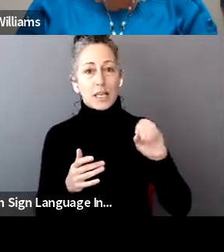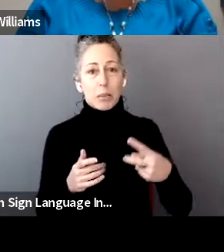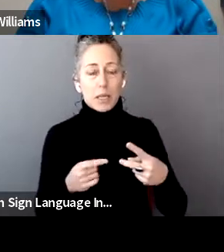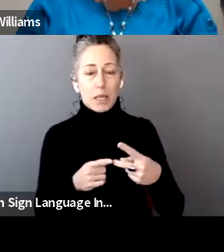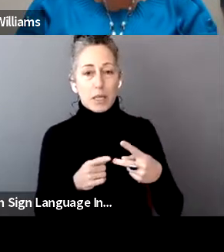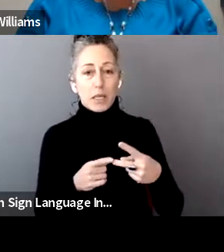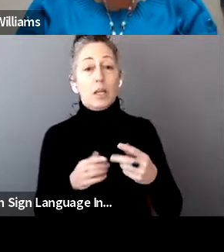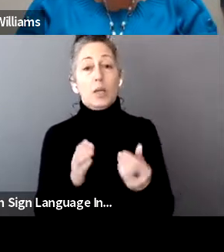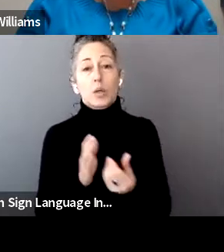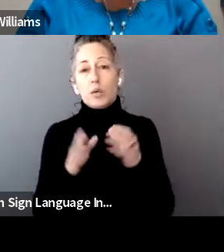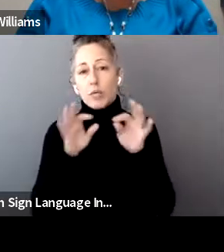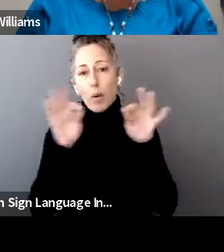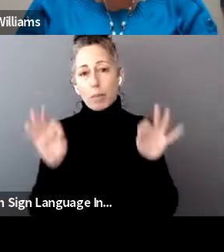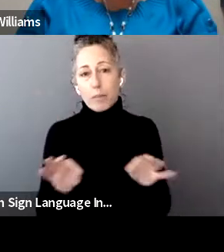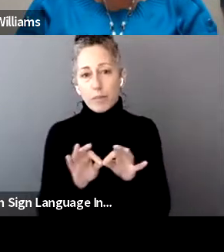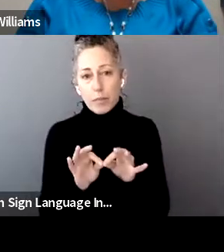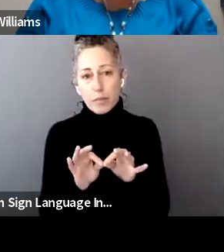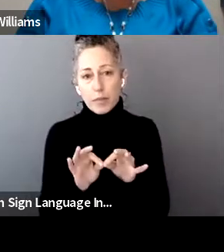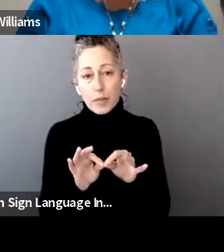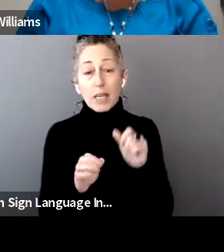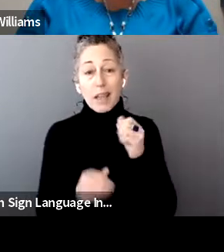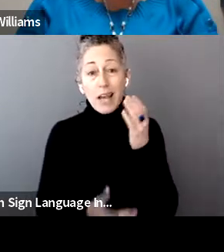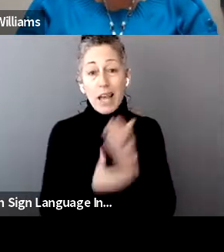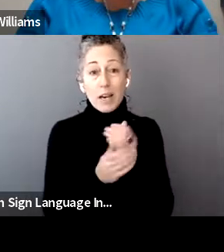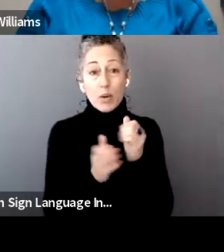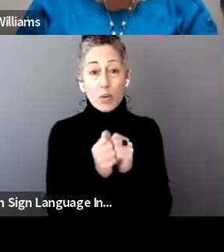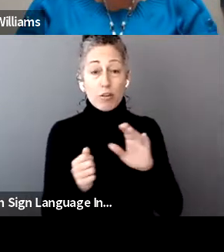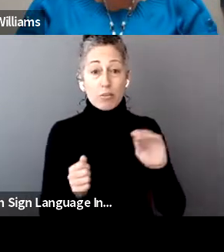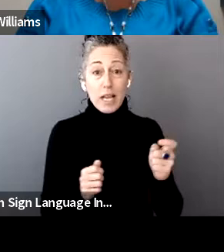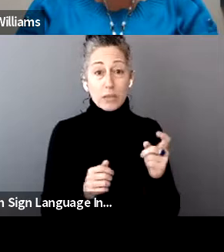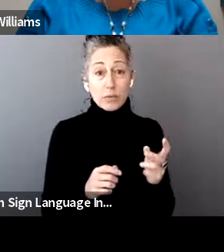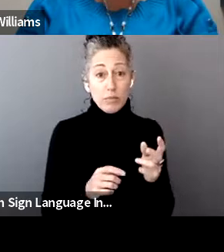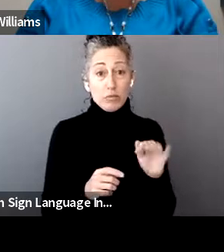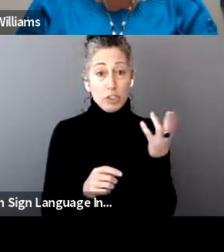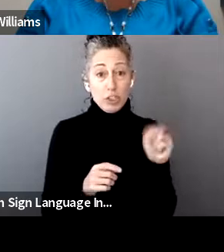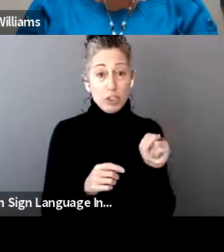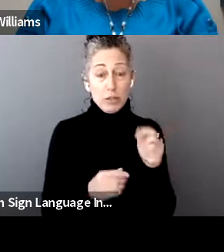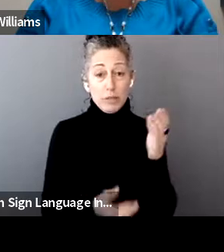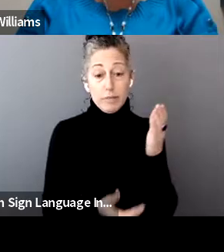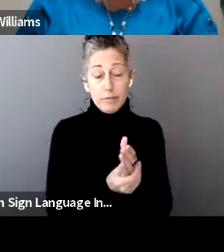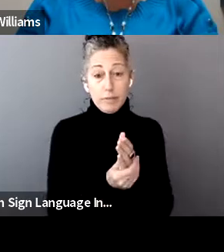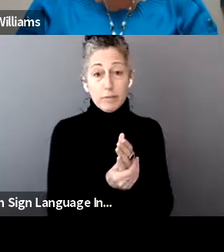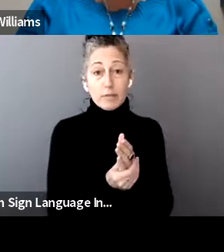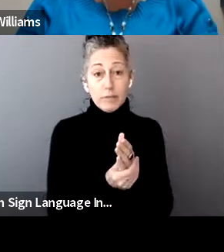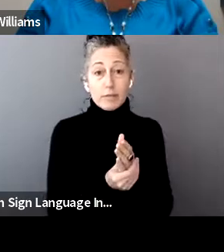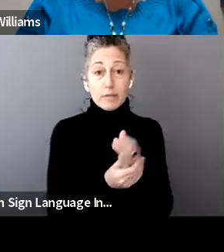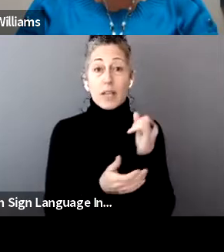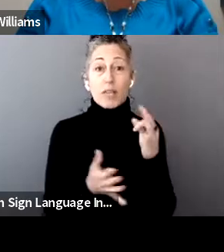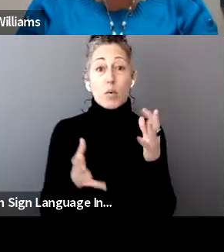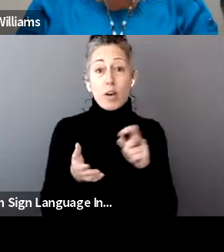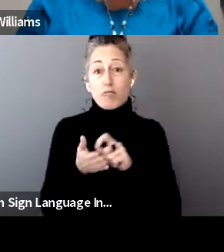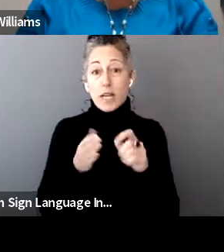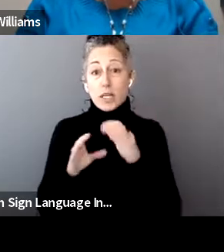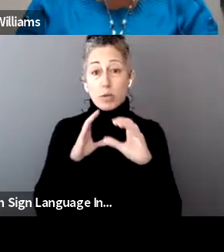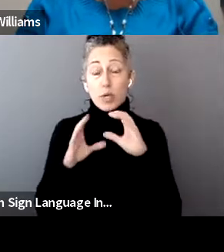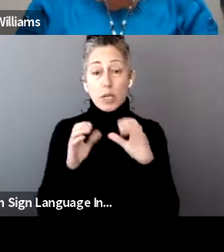new form this year that can be submitted with your tax return. If you would like to have communications written communications with